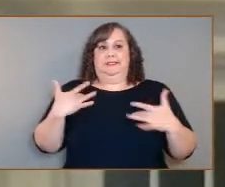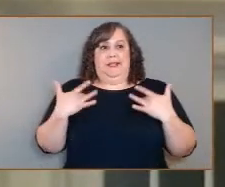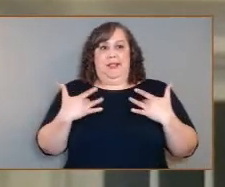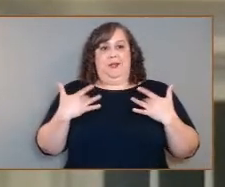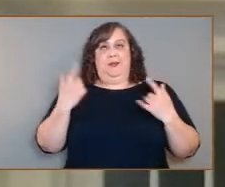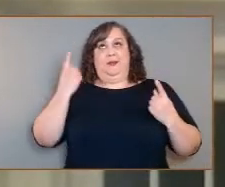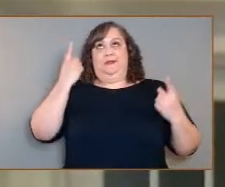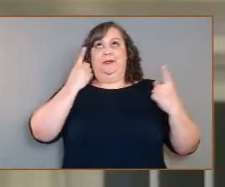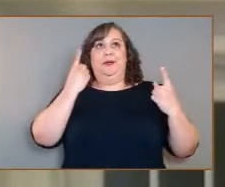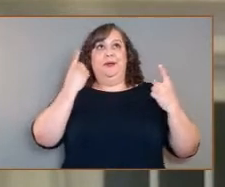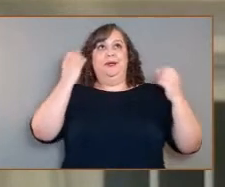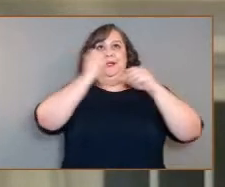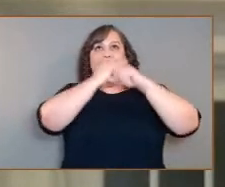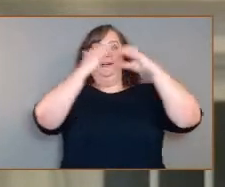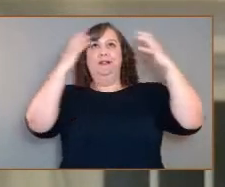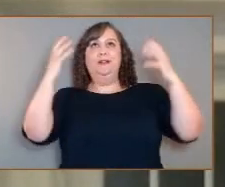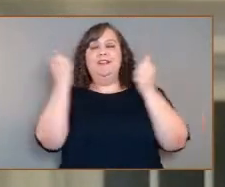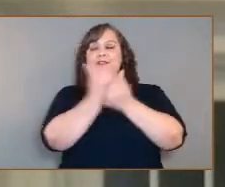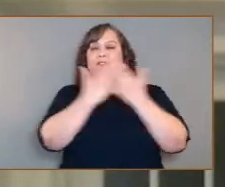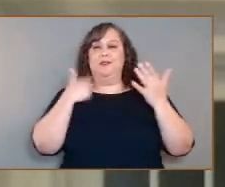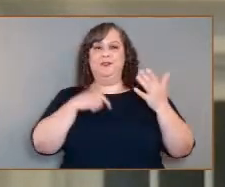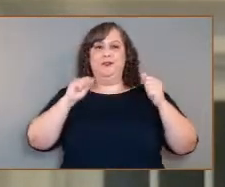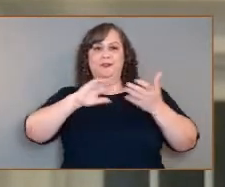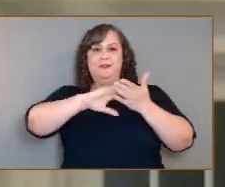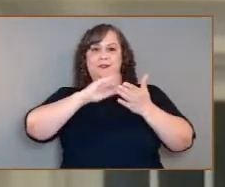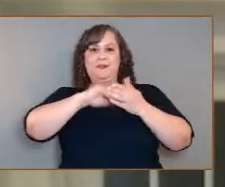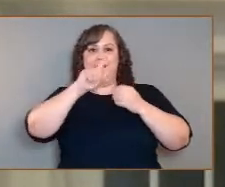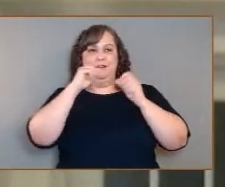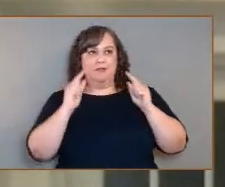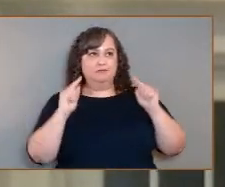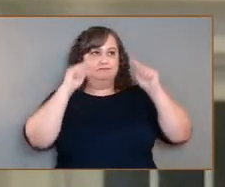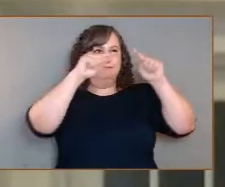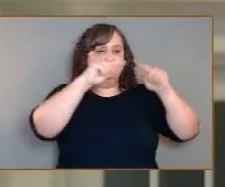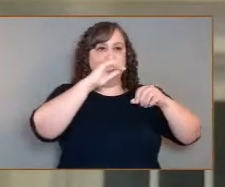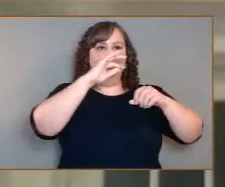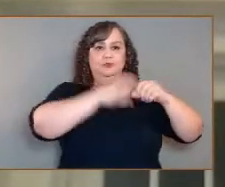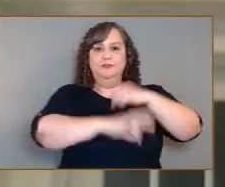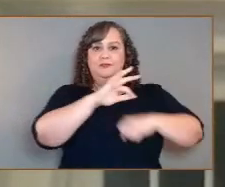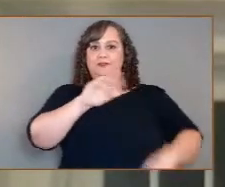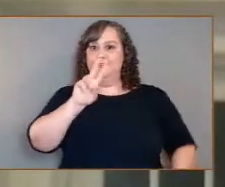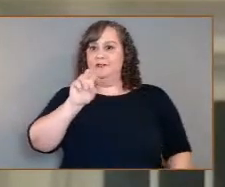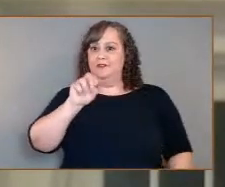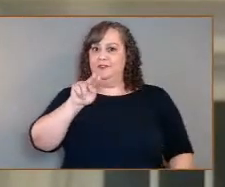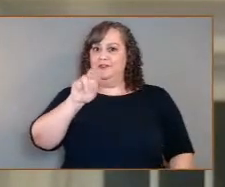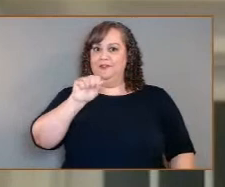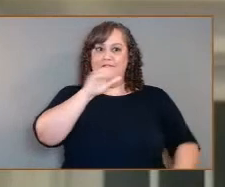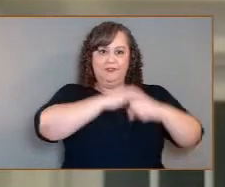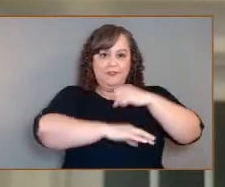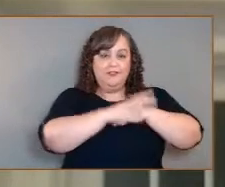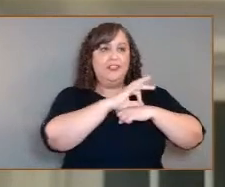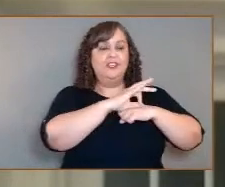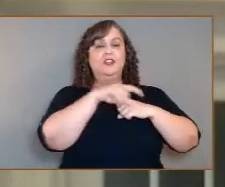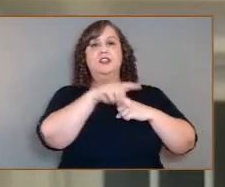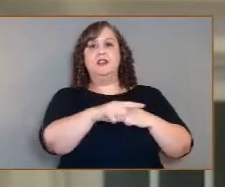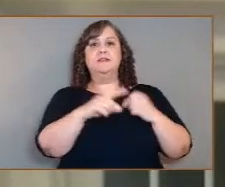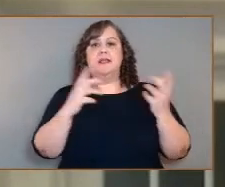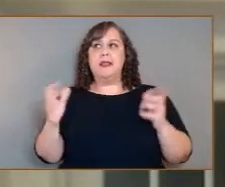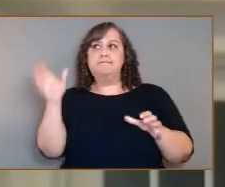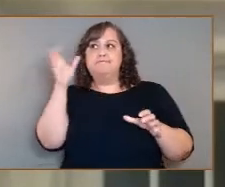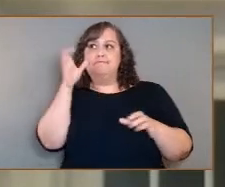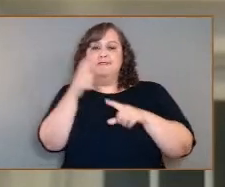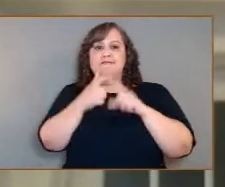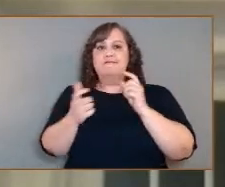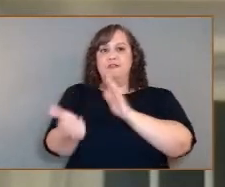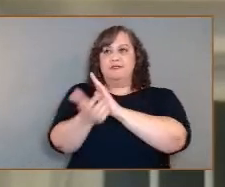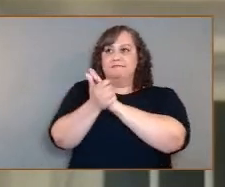show you will have the chance to hear from scientists about each of these new missions, ask them your questions, and learn why Venus is such a fascinating planet to